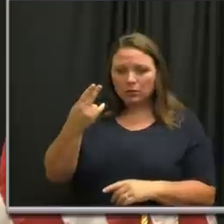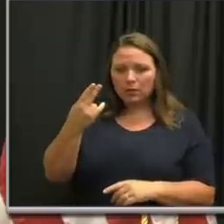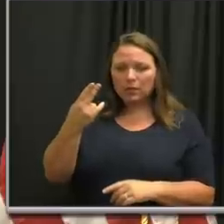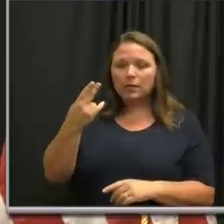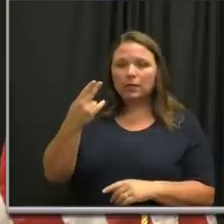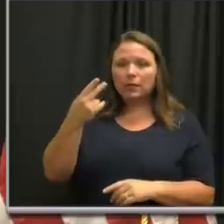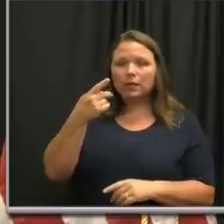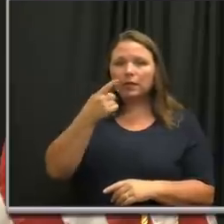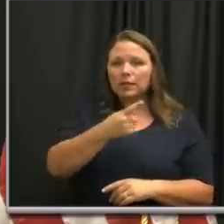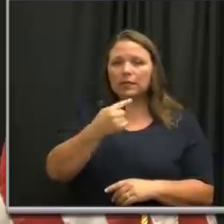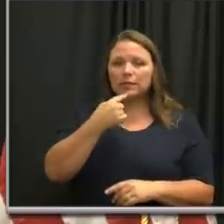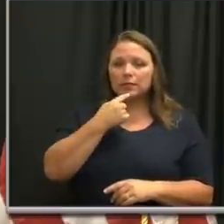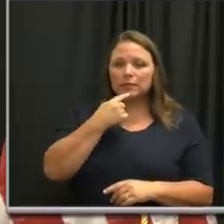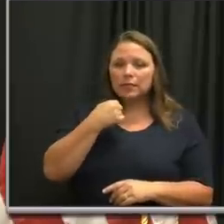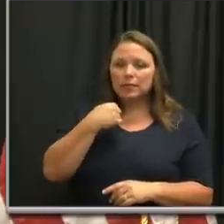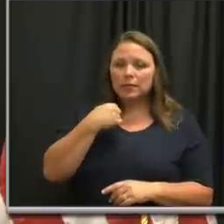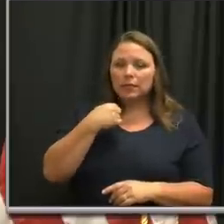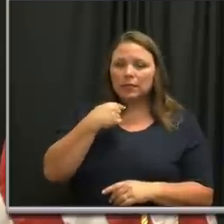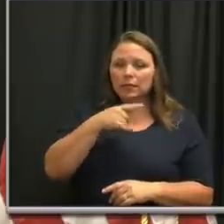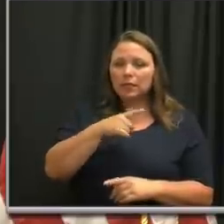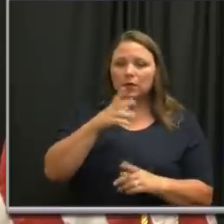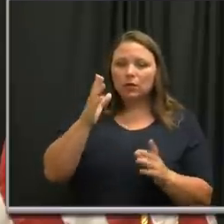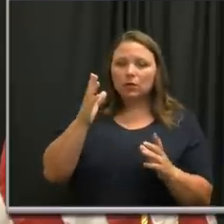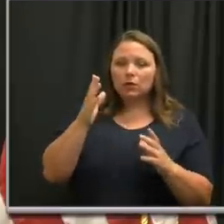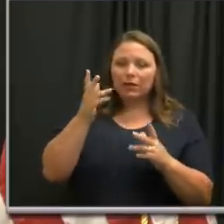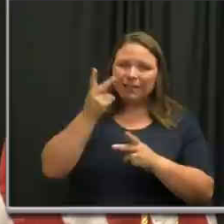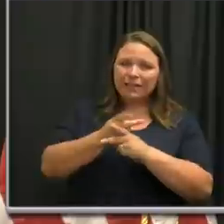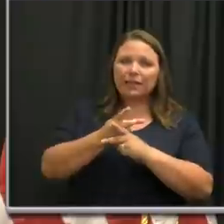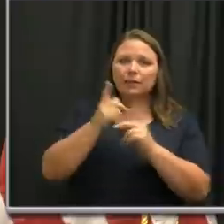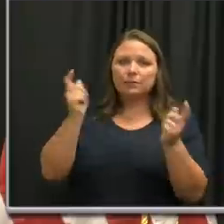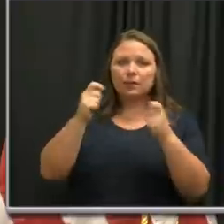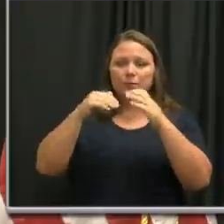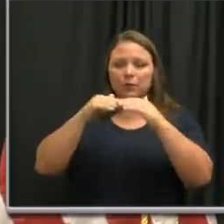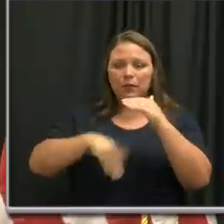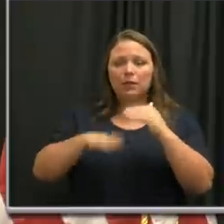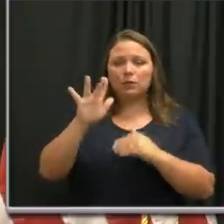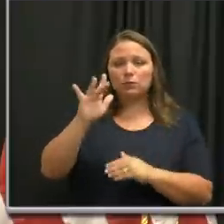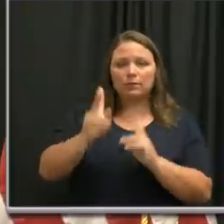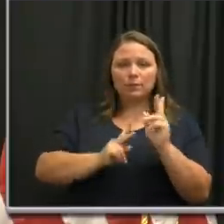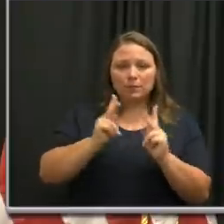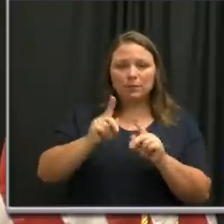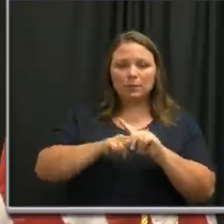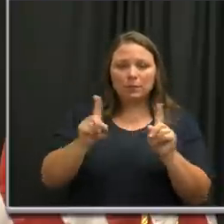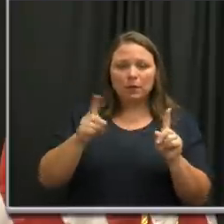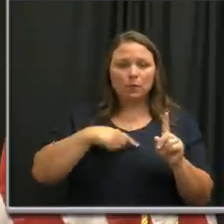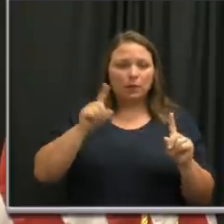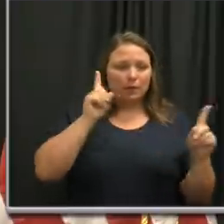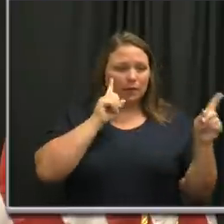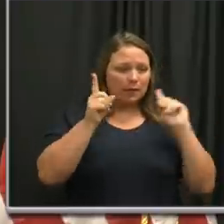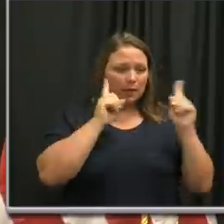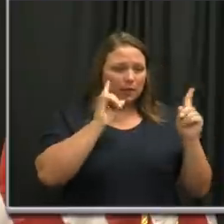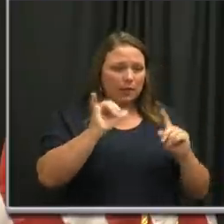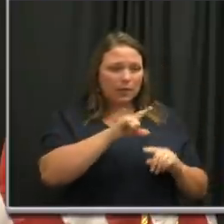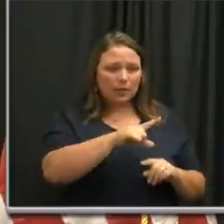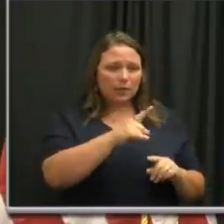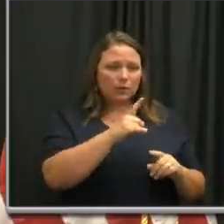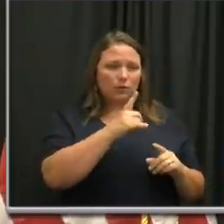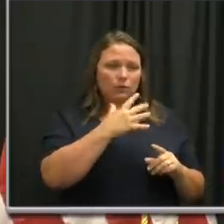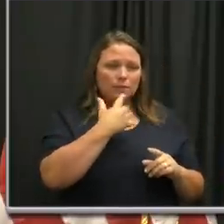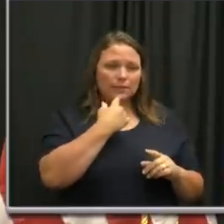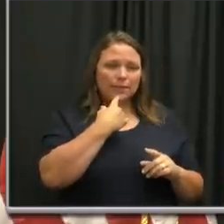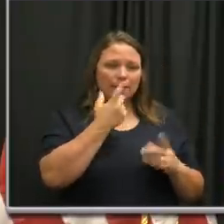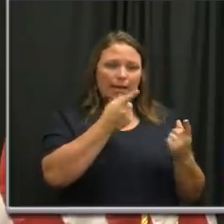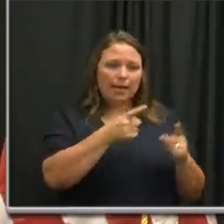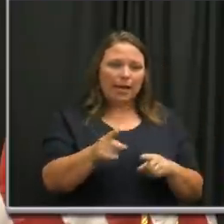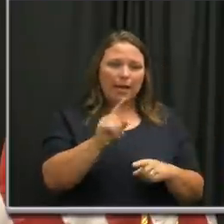he said, to keep celebrations to 25 people or less. But then we hear, like you talk, cases of what happened